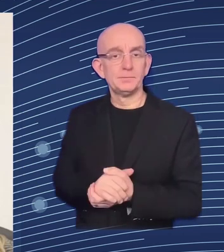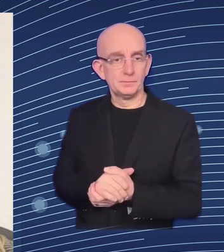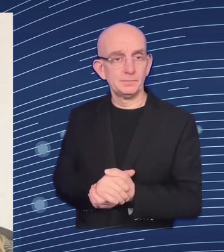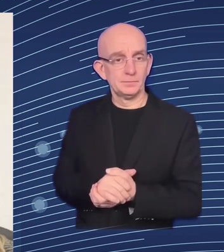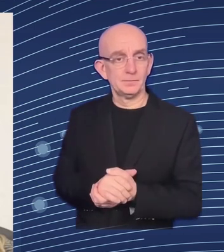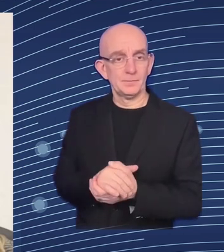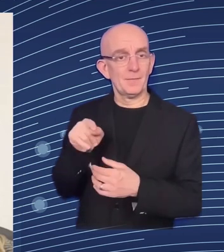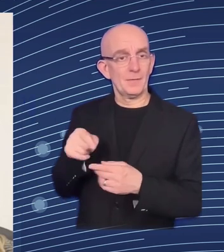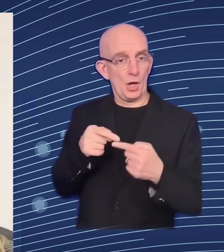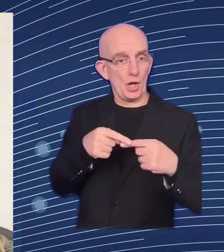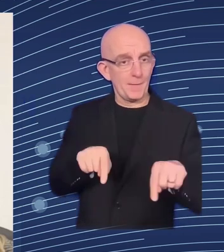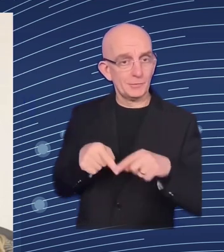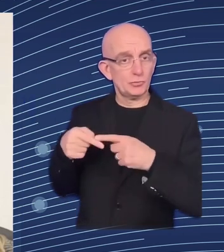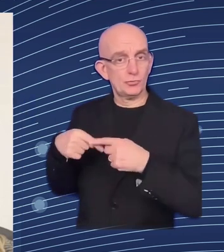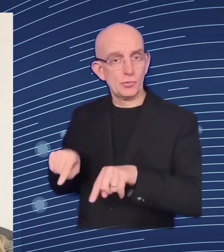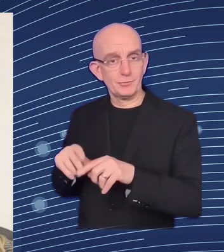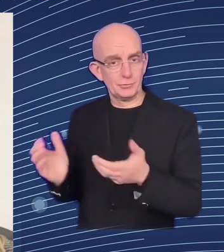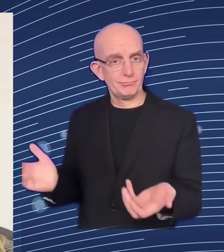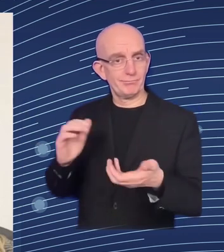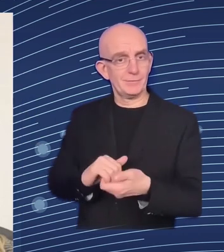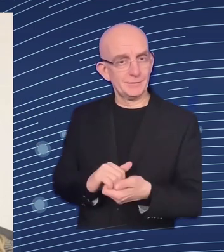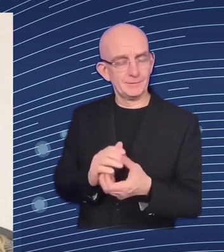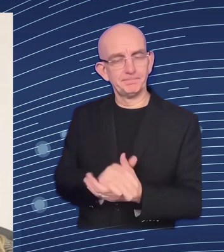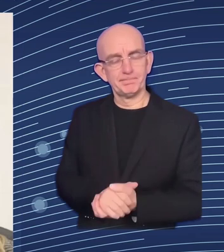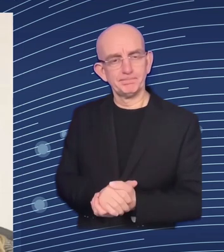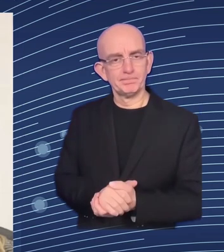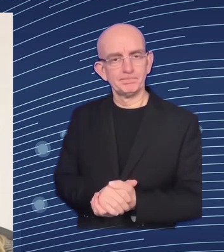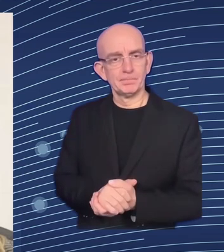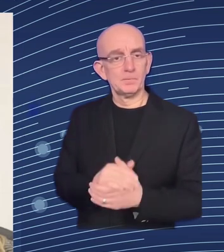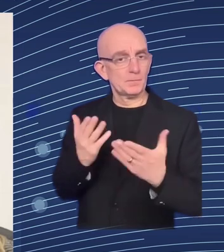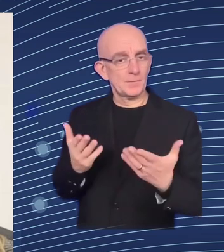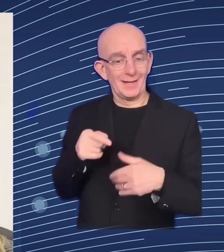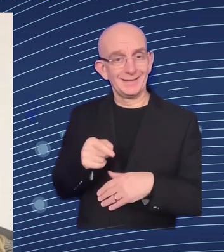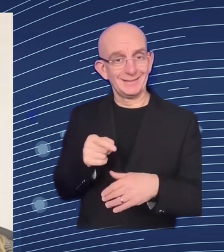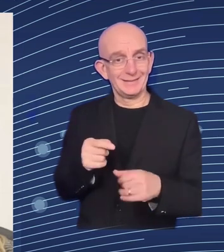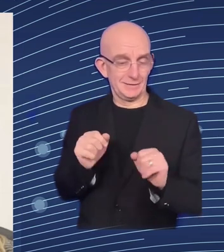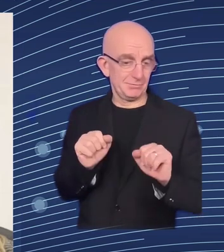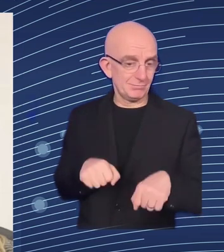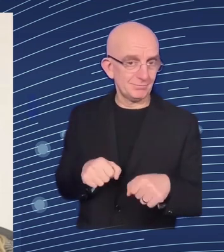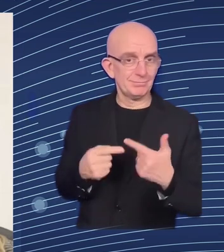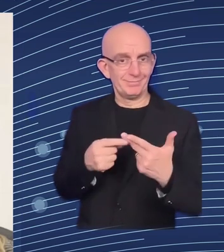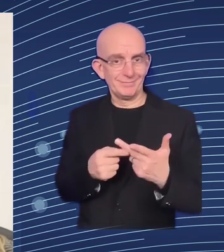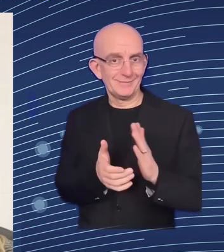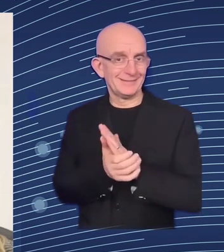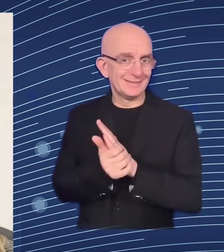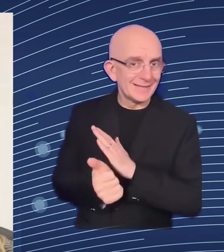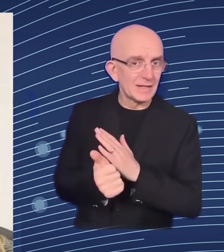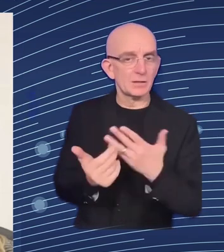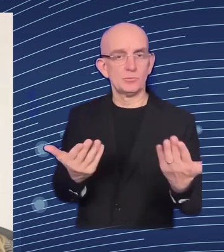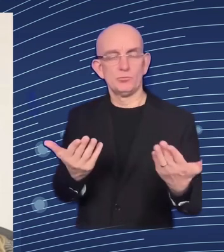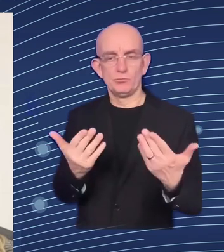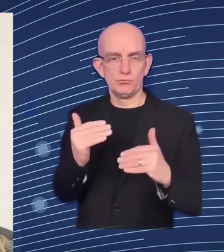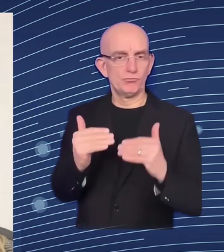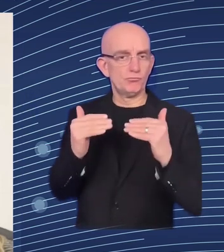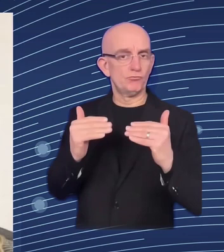skills um to the war effort uh as well of course mark if i can come back to you um there was also a lot of about scaling up you know